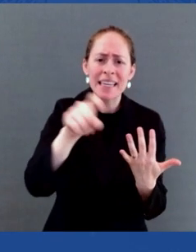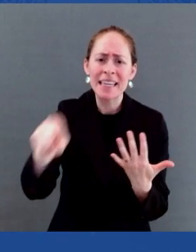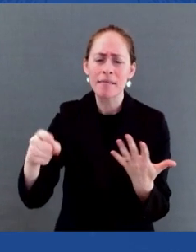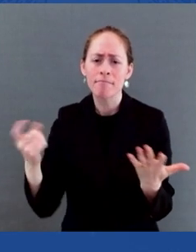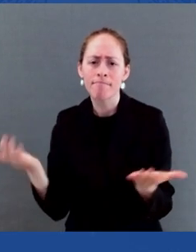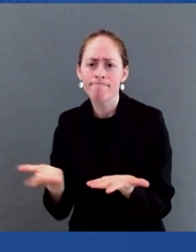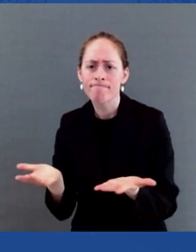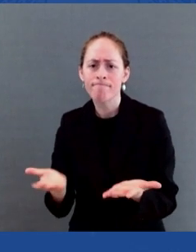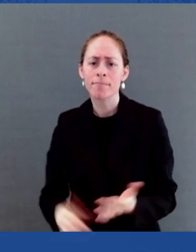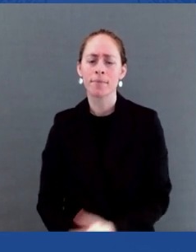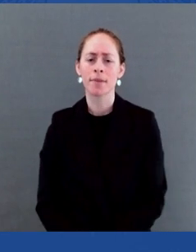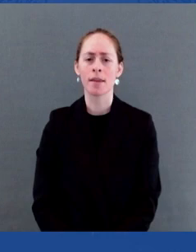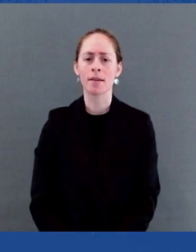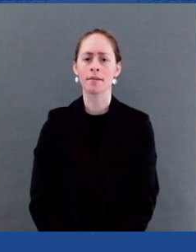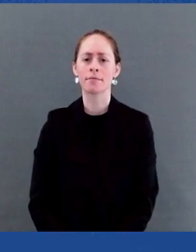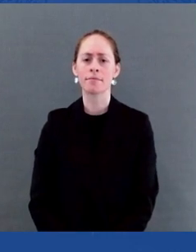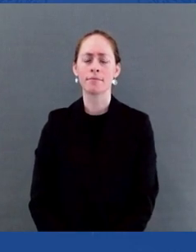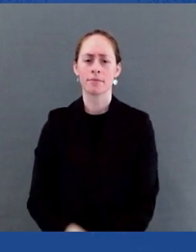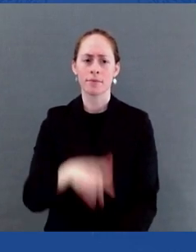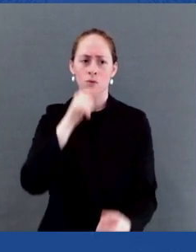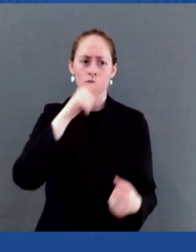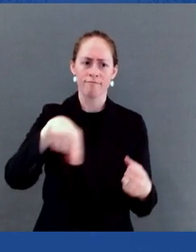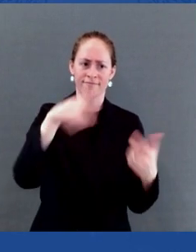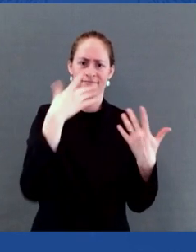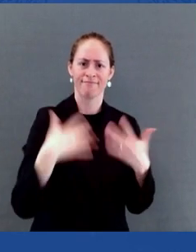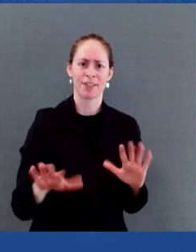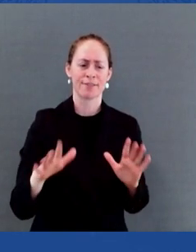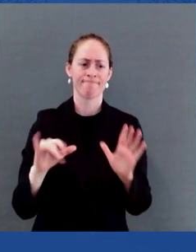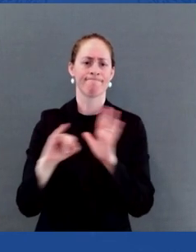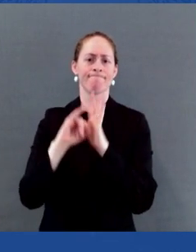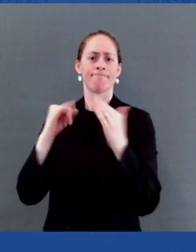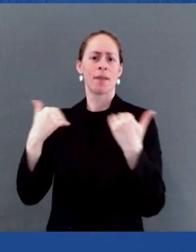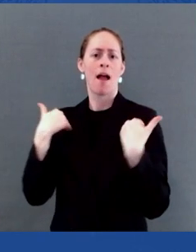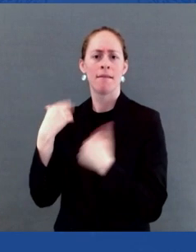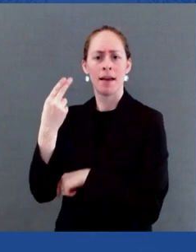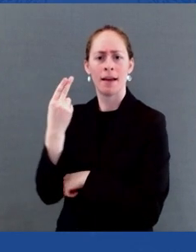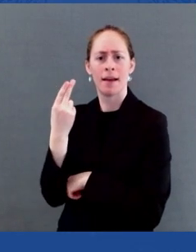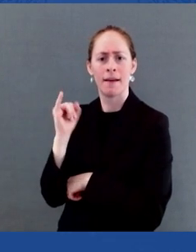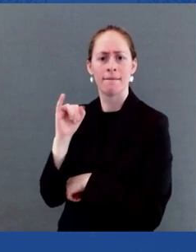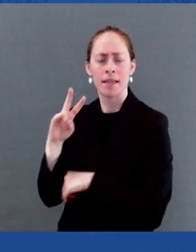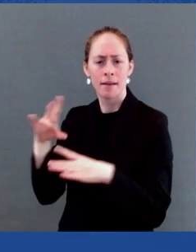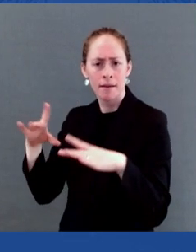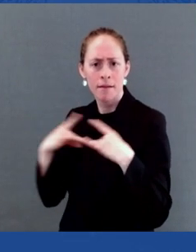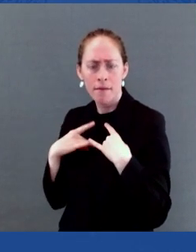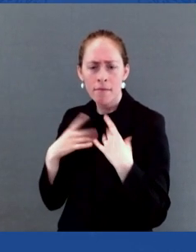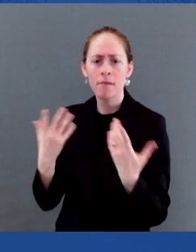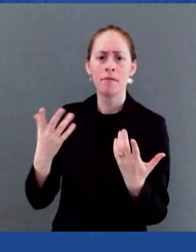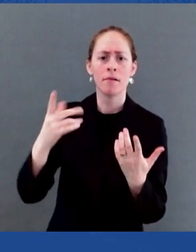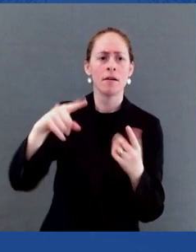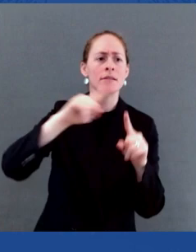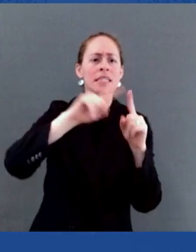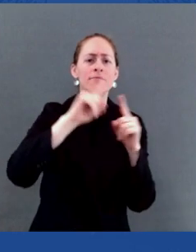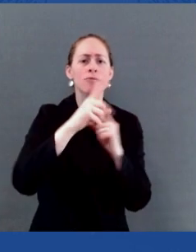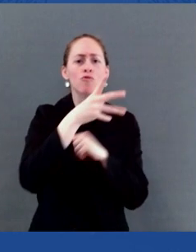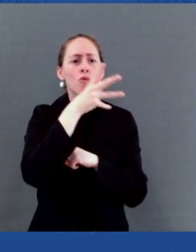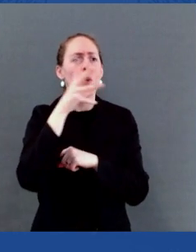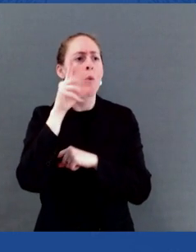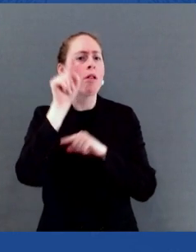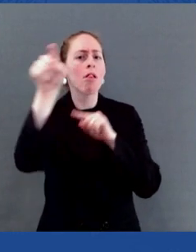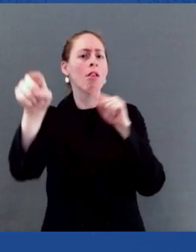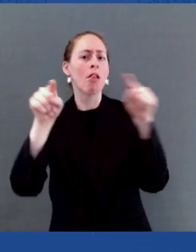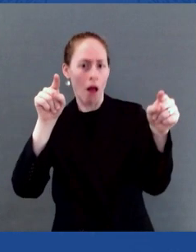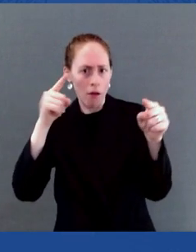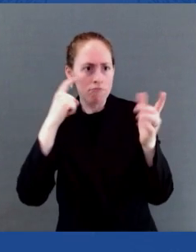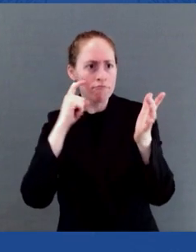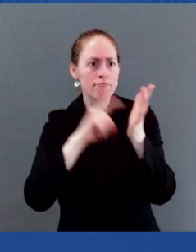occurrence of HIV in rural areas. And I will be working closely with my Assistant Secretary for Health, Admiral Rachel Levine, and the